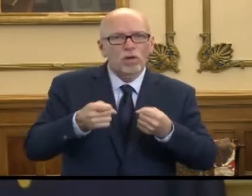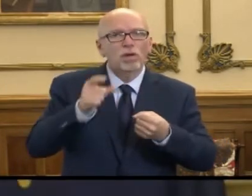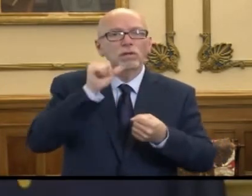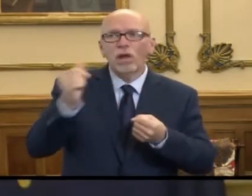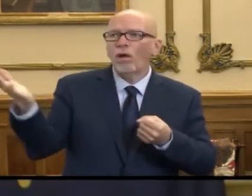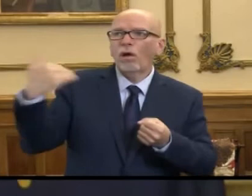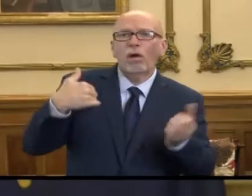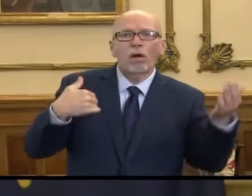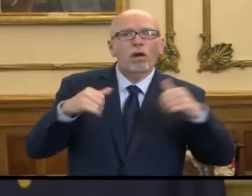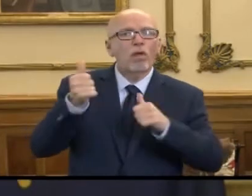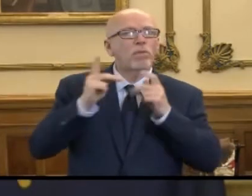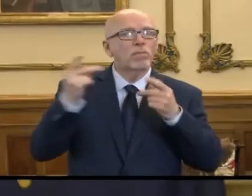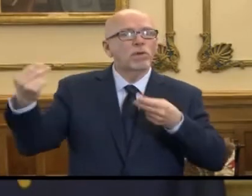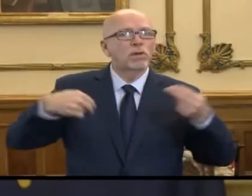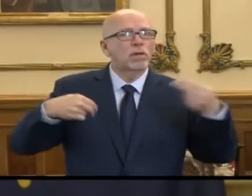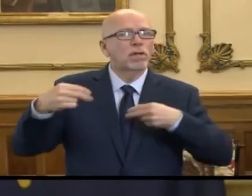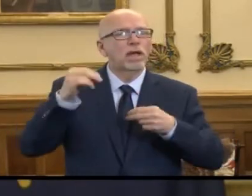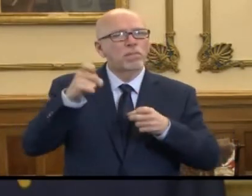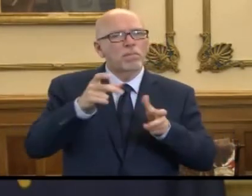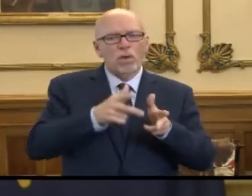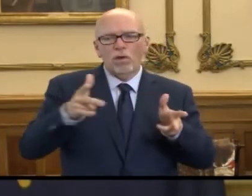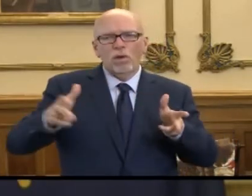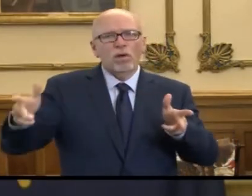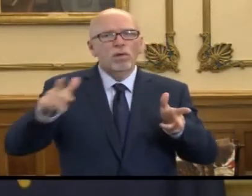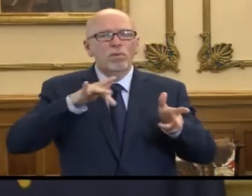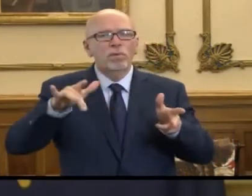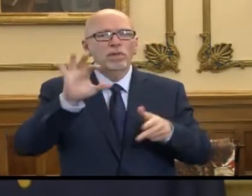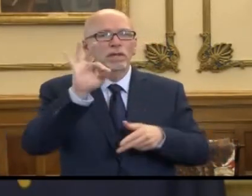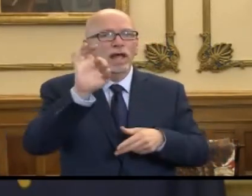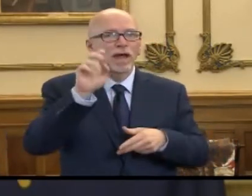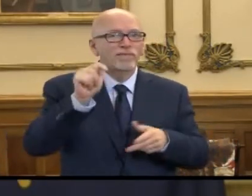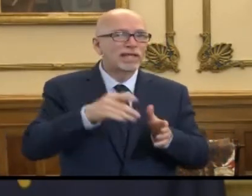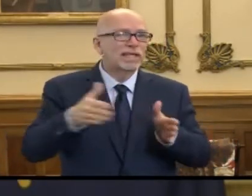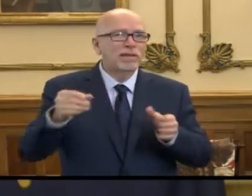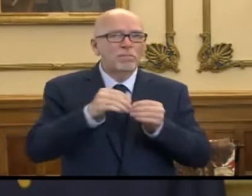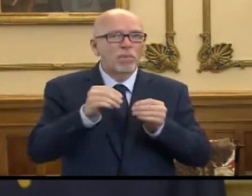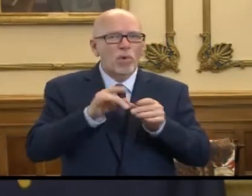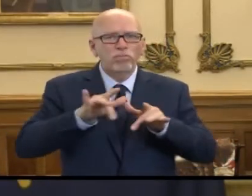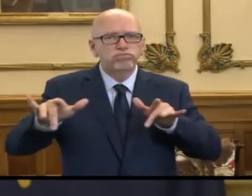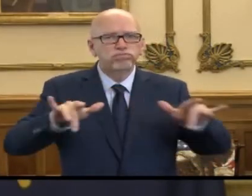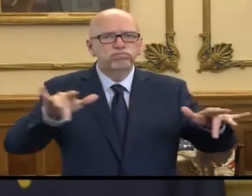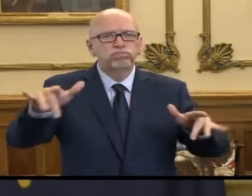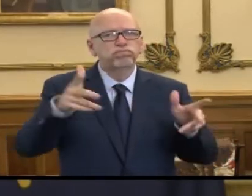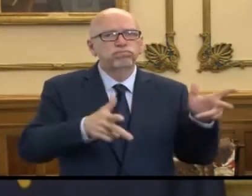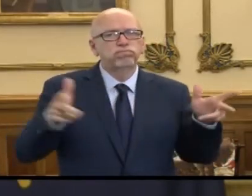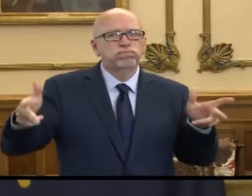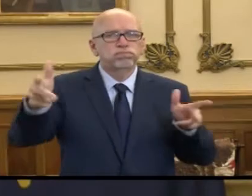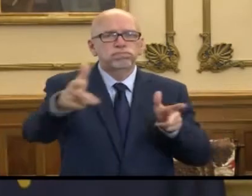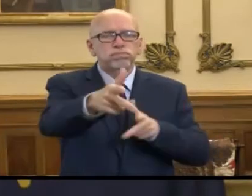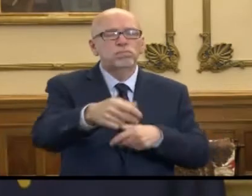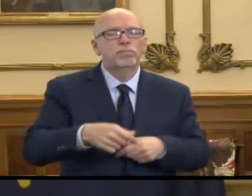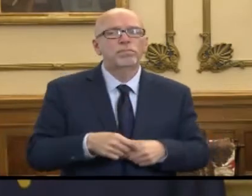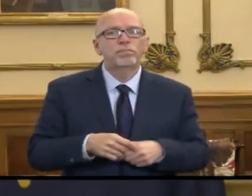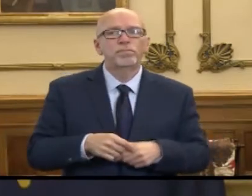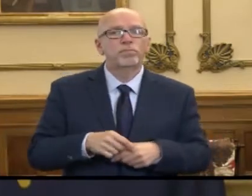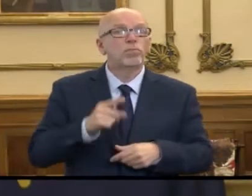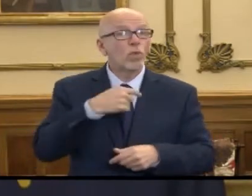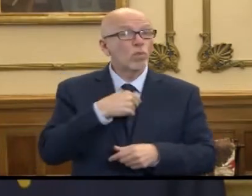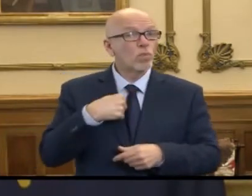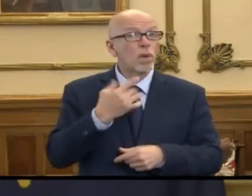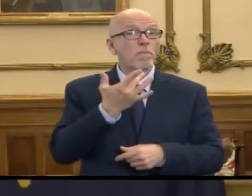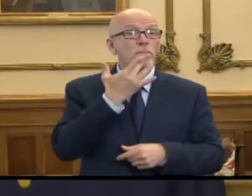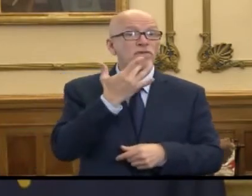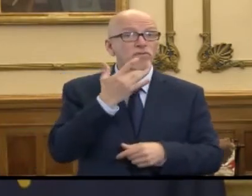cars need to be spaced out about by nine feet or more. It's preferred that no